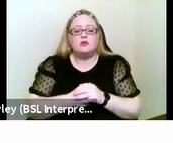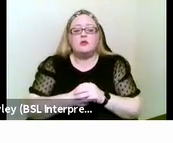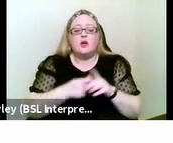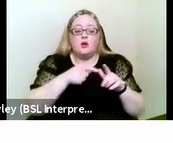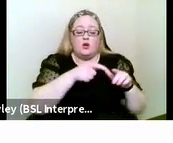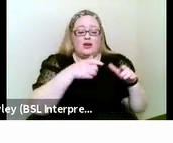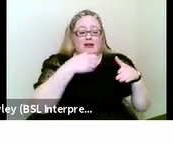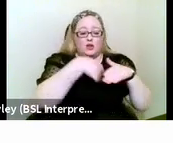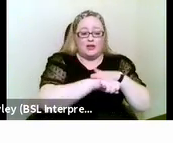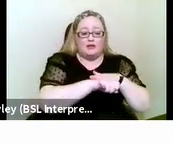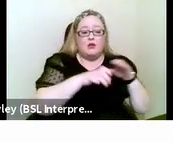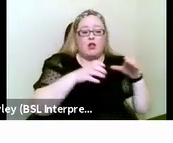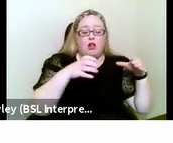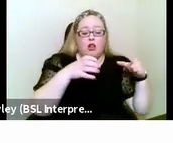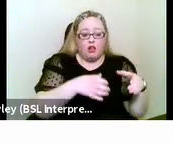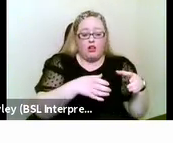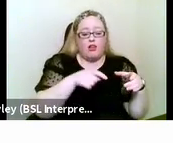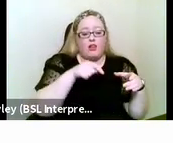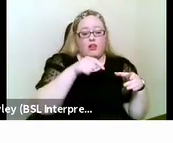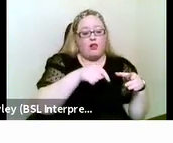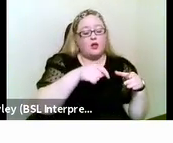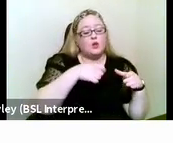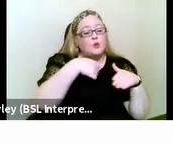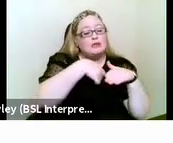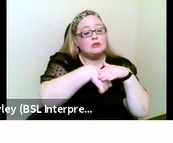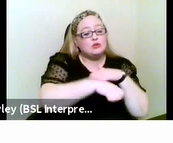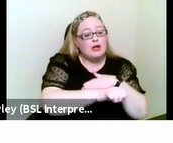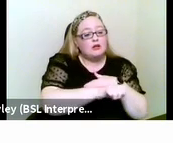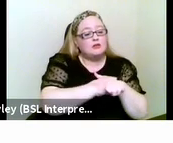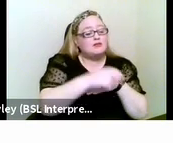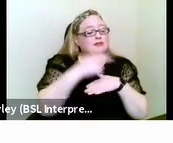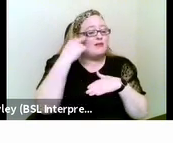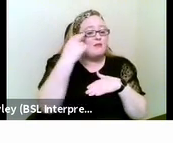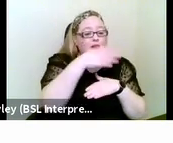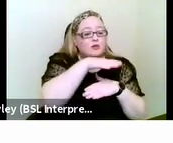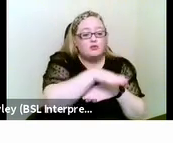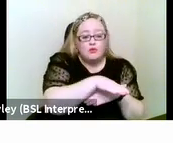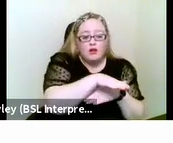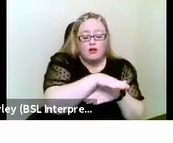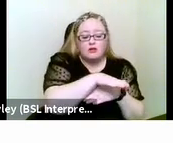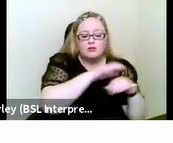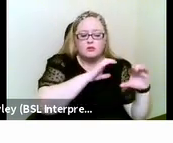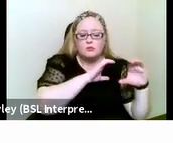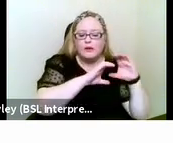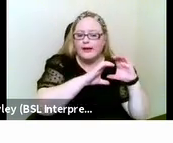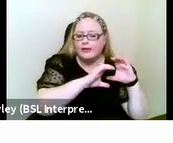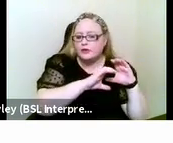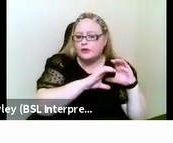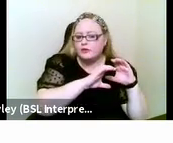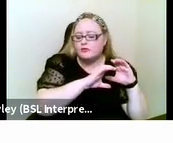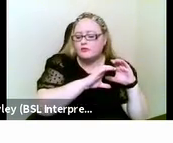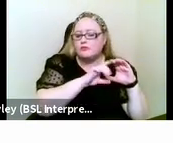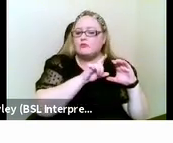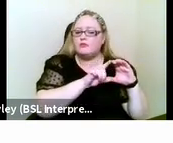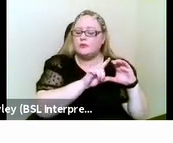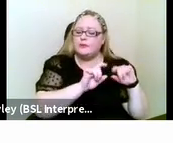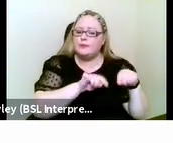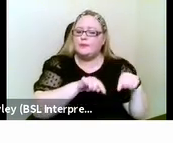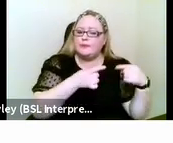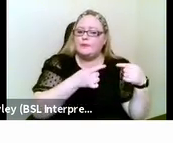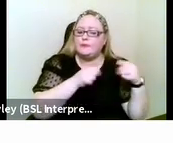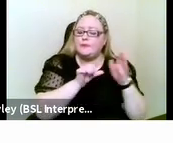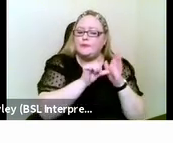congenitally deafblind child, for example, communication is particularly challenging.